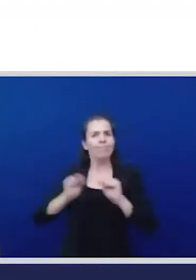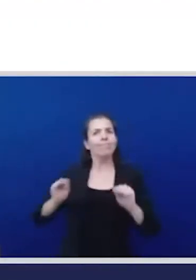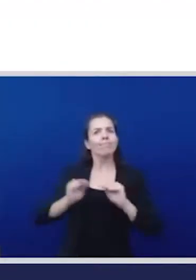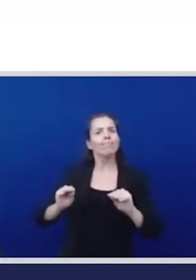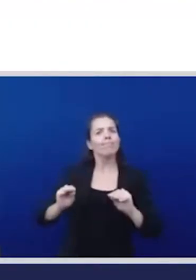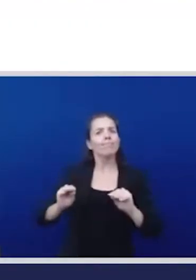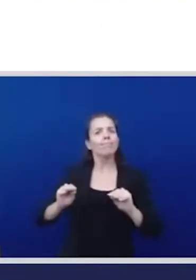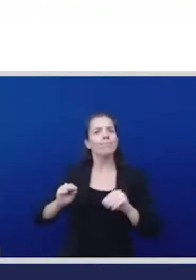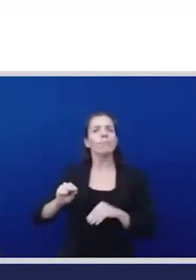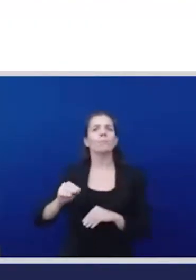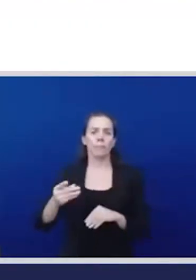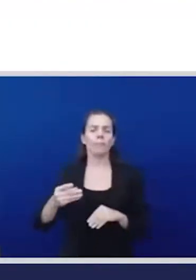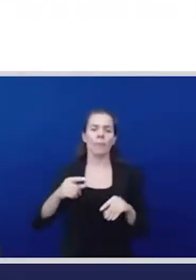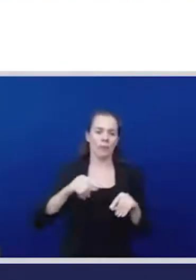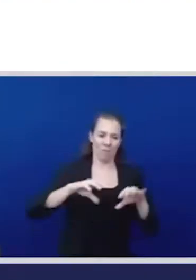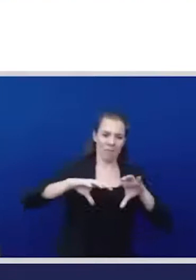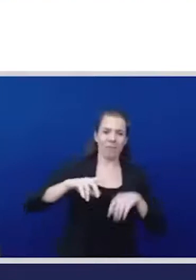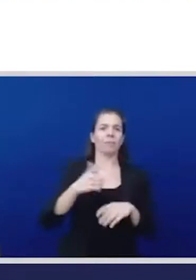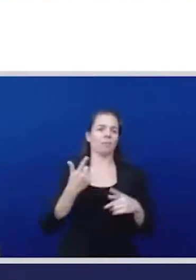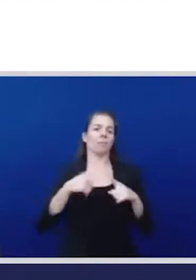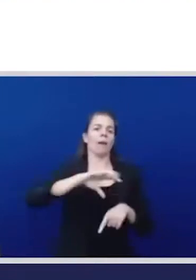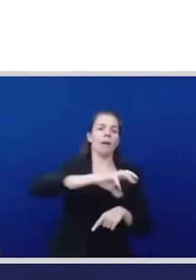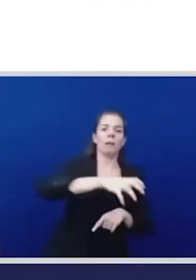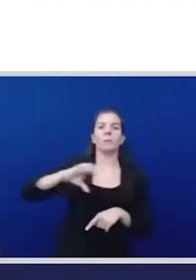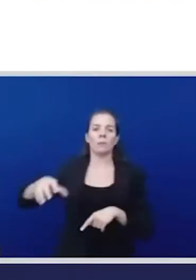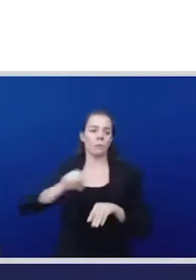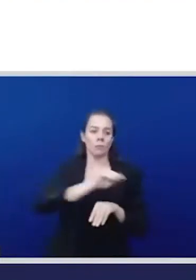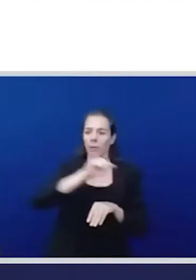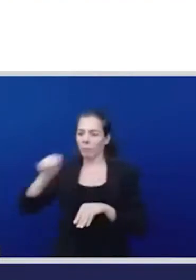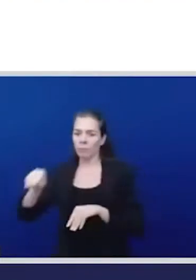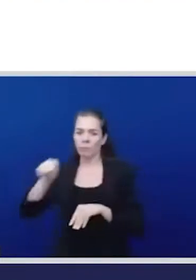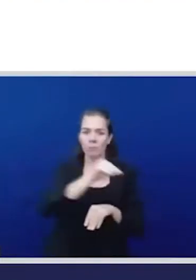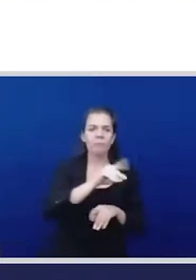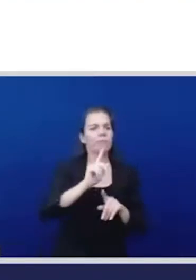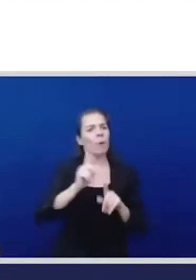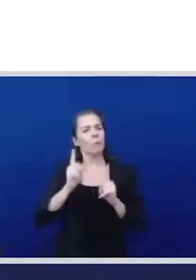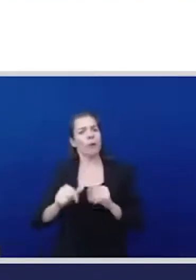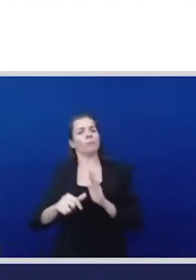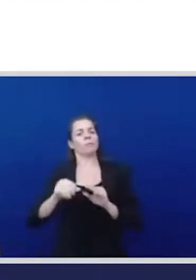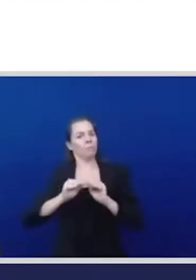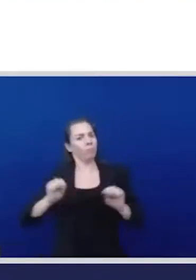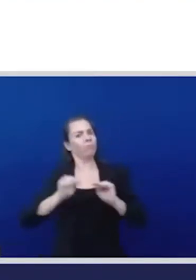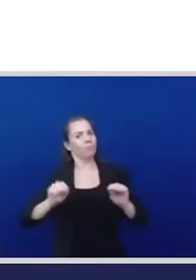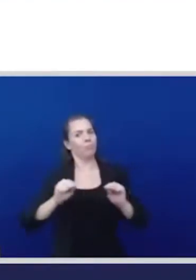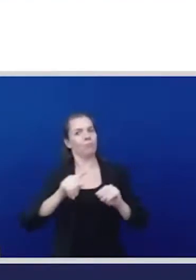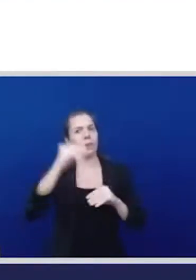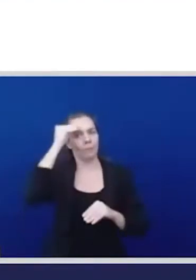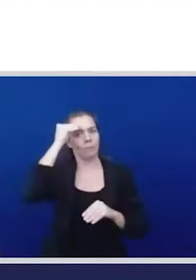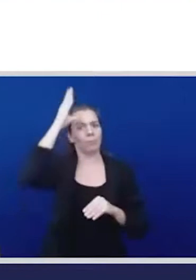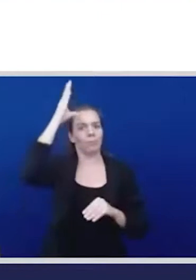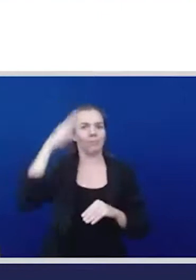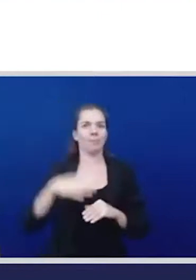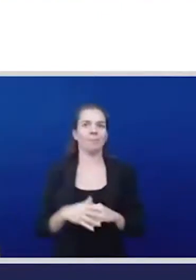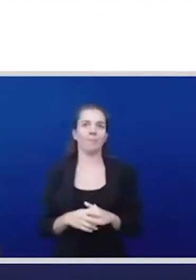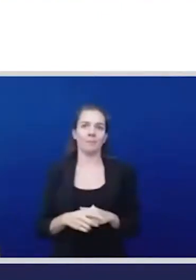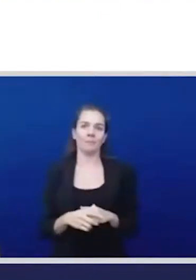portability factor there because this is I mean it is unusual times and this was the pandemic which none of us foresee but it really